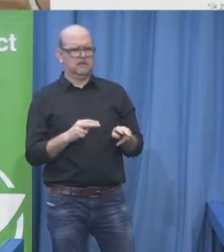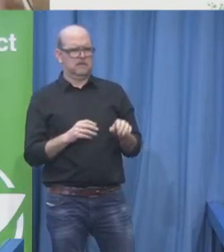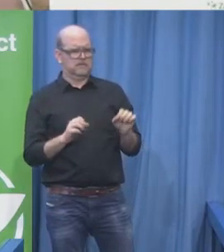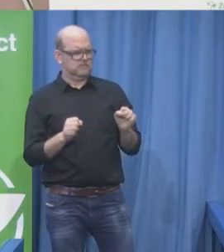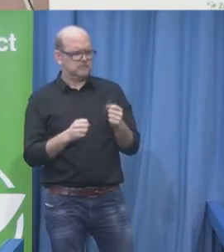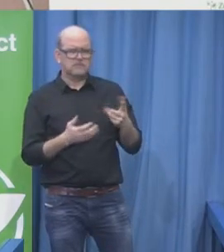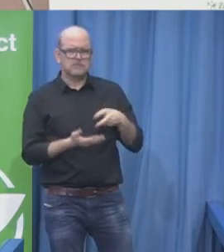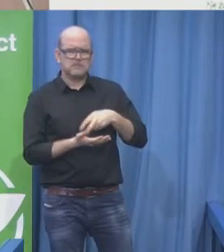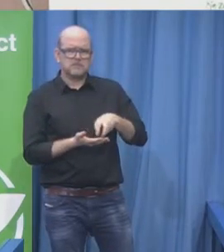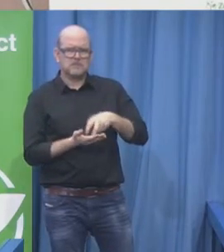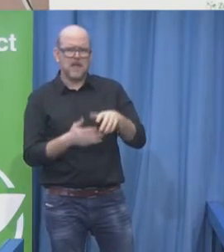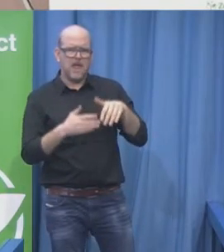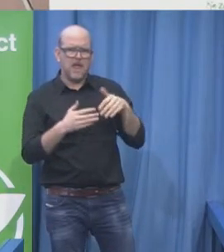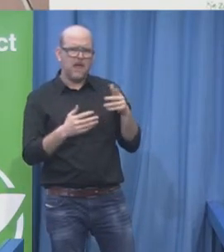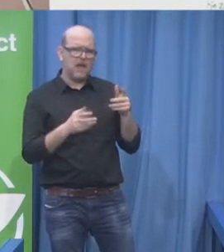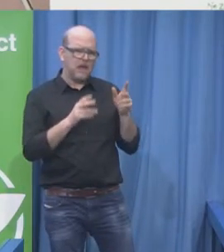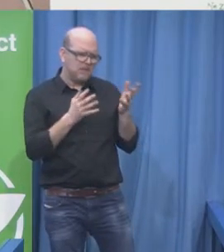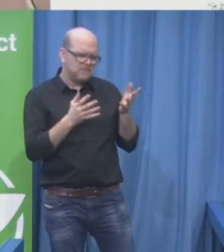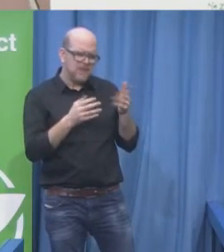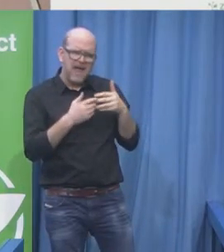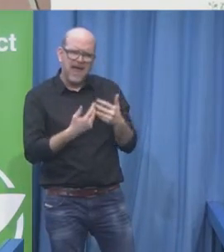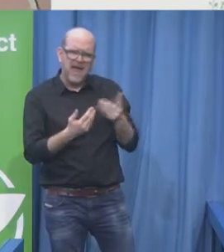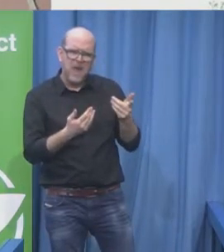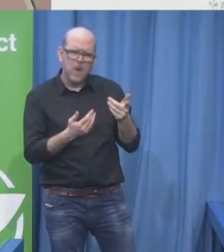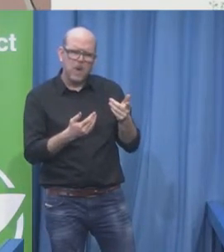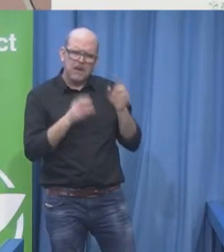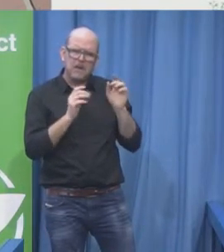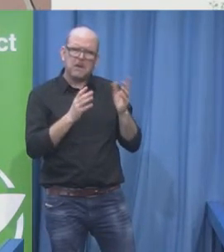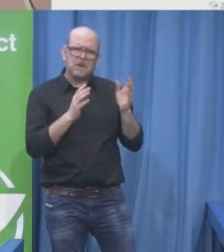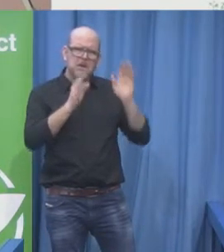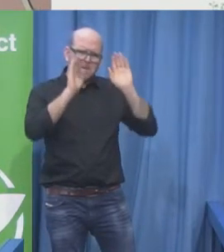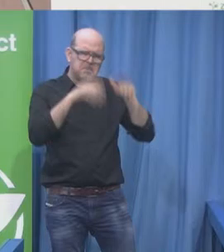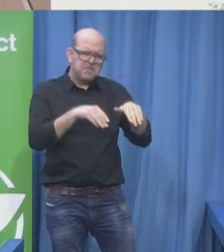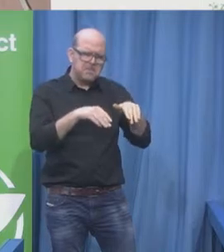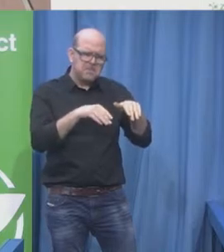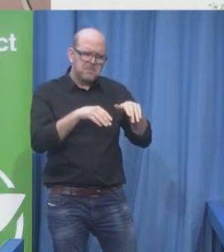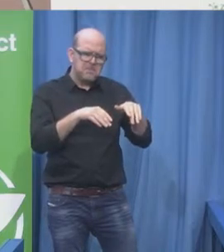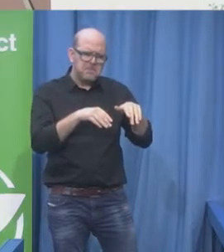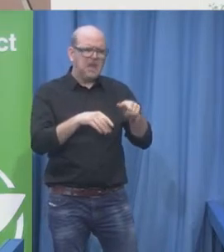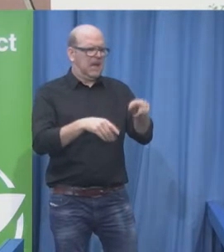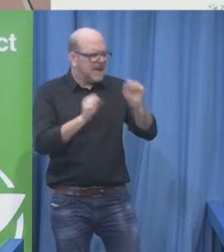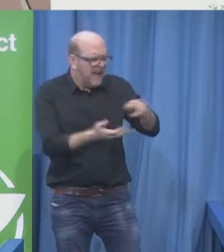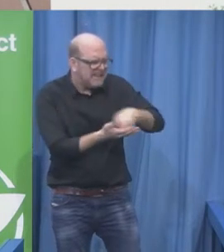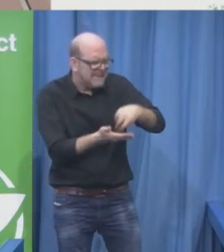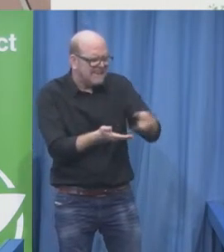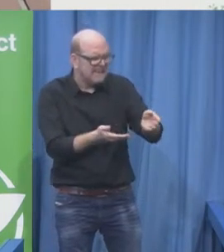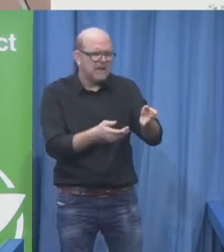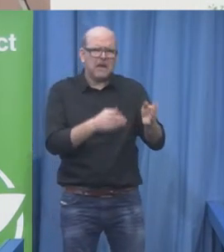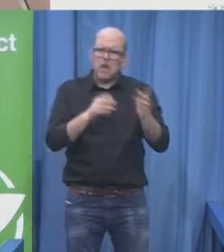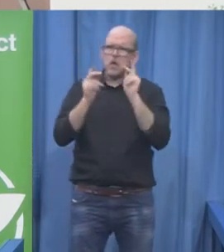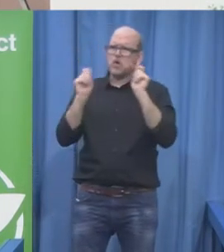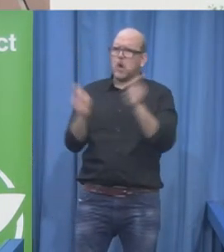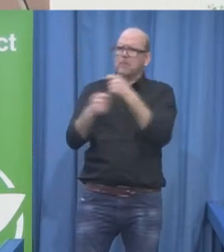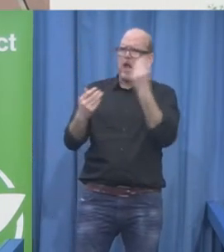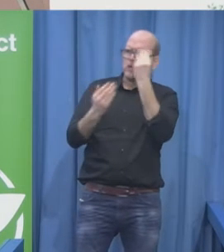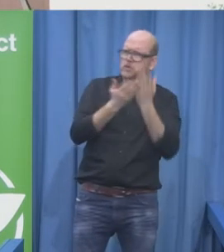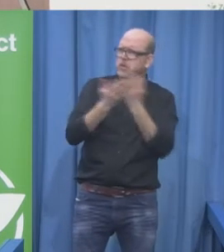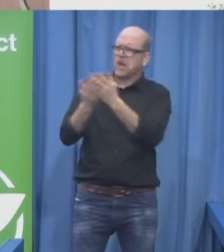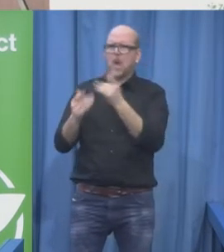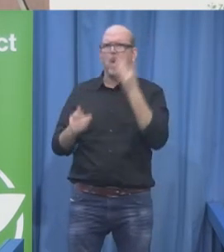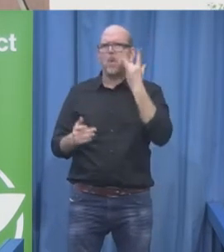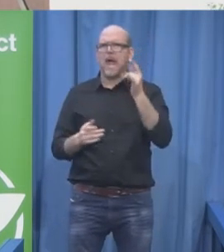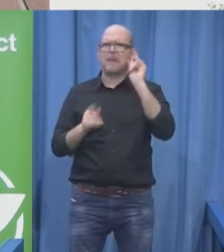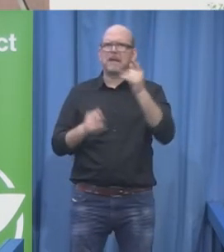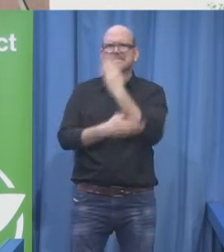Where there were children with so many different needs, also mental ones. What hope would I have had